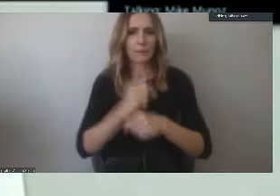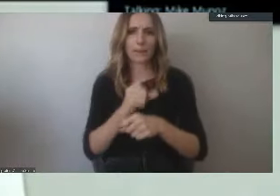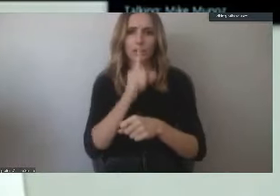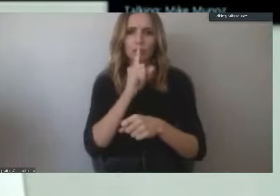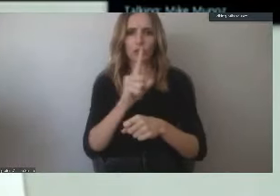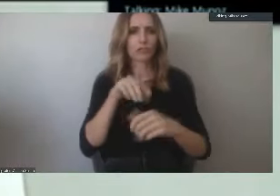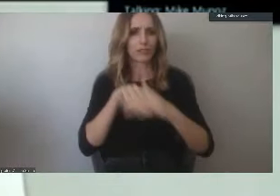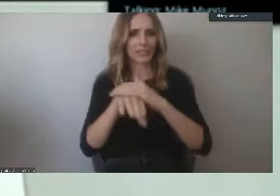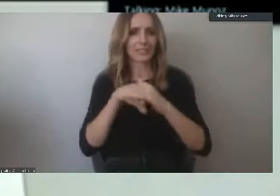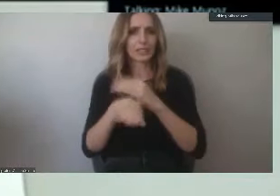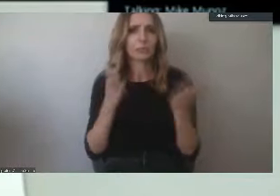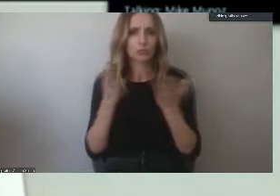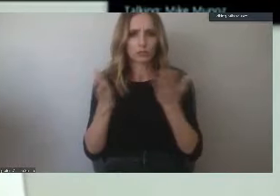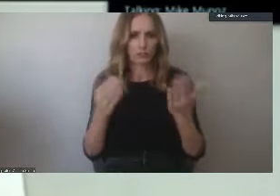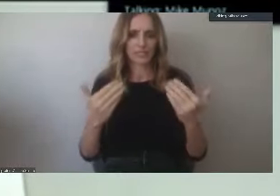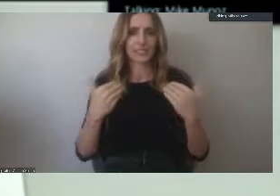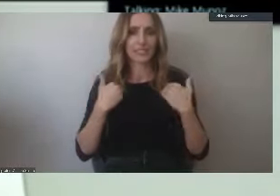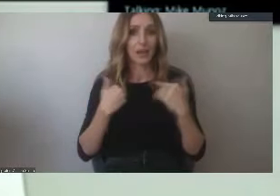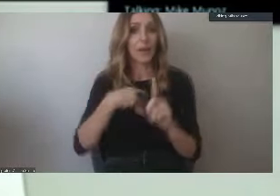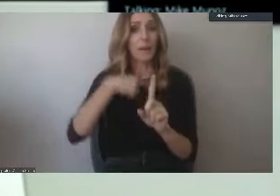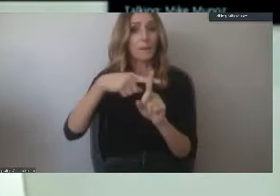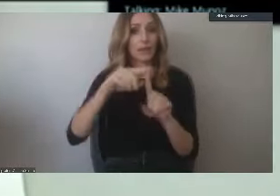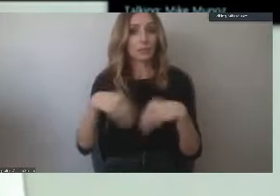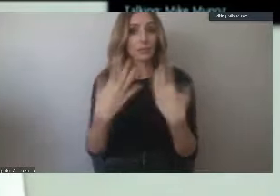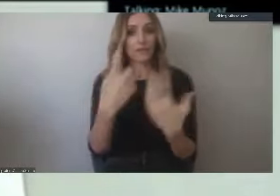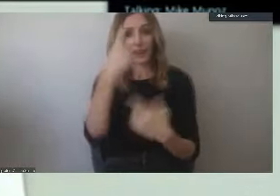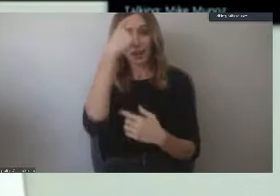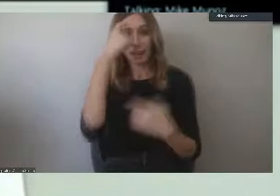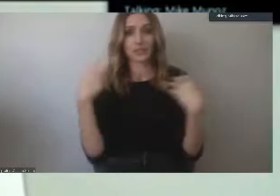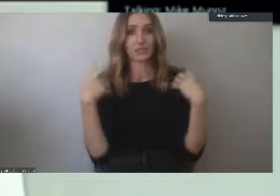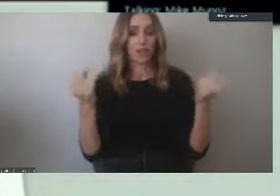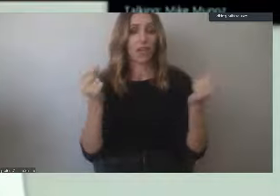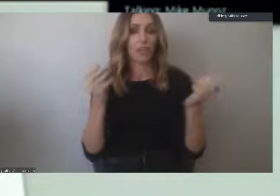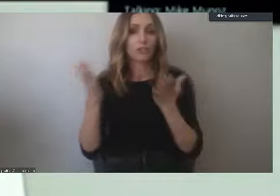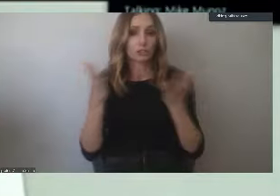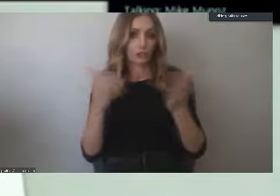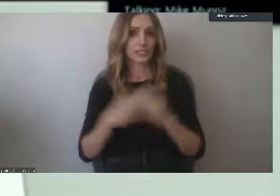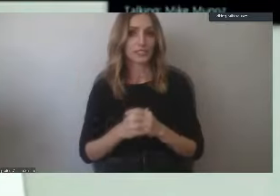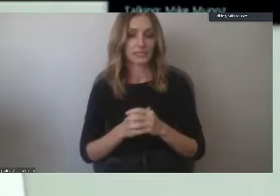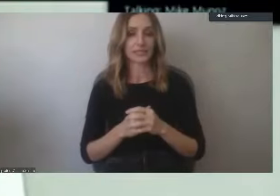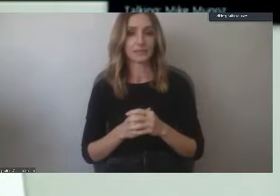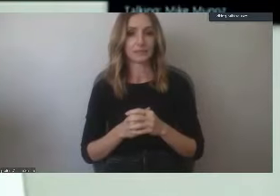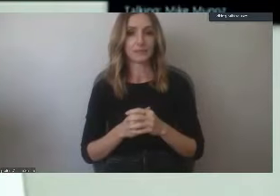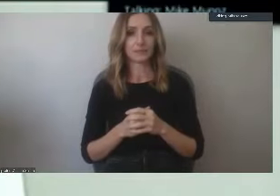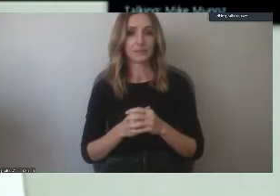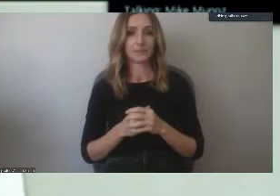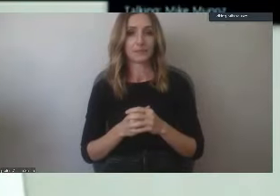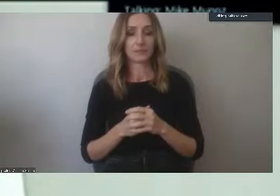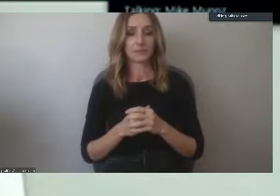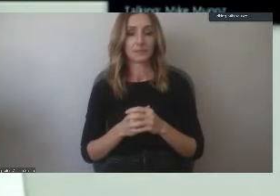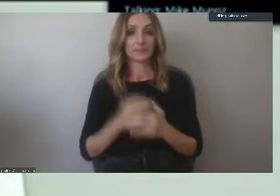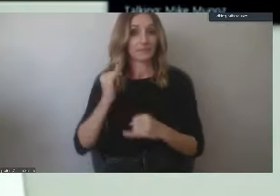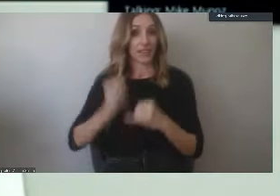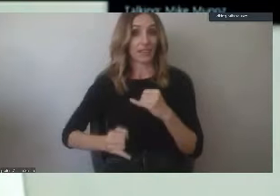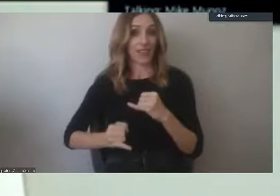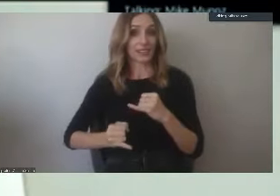as well as any type of mental health support that they might need in the midst of this pandemic. And lastly, the two other items I want to